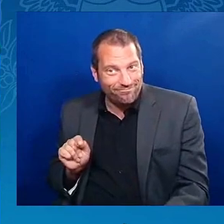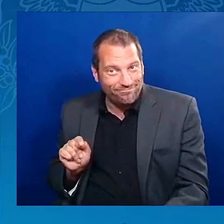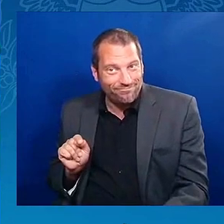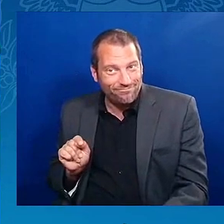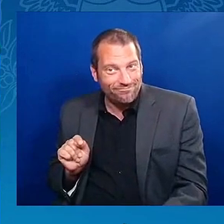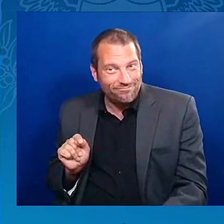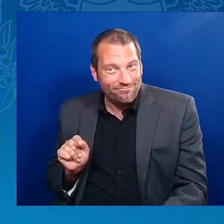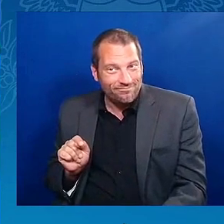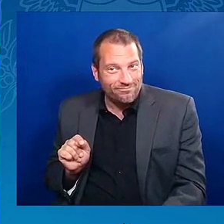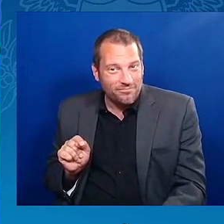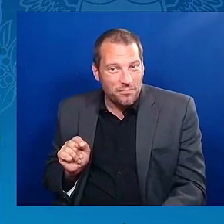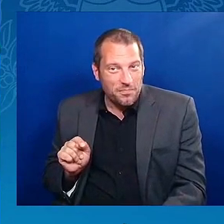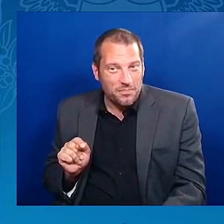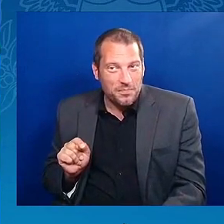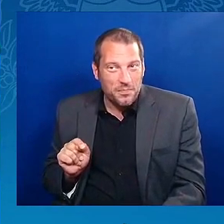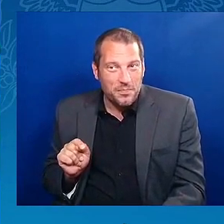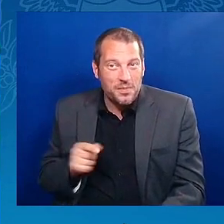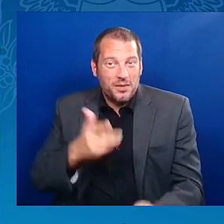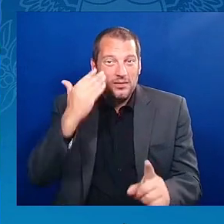their investments go to black businesses,